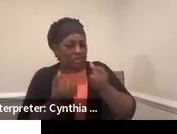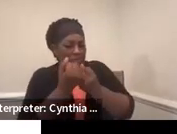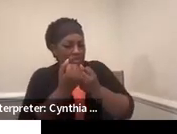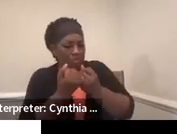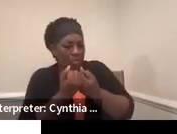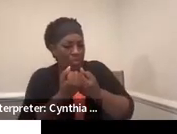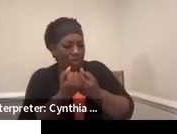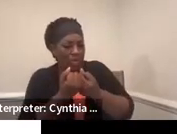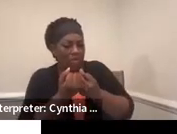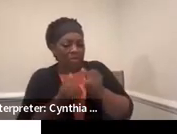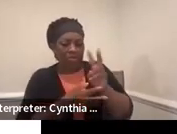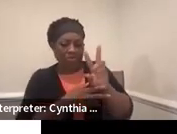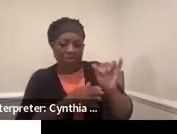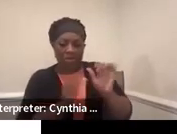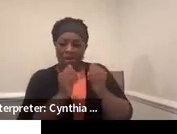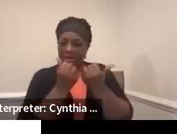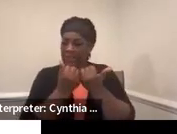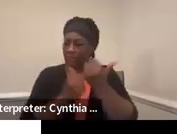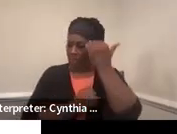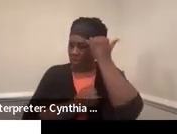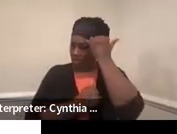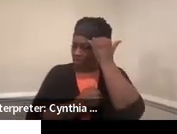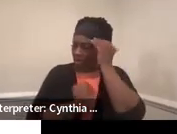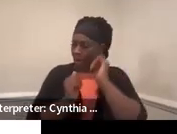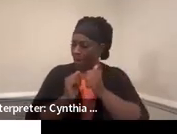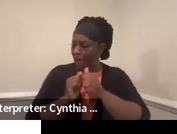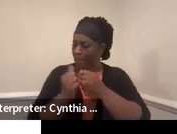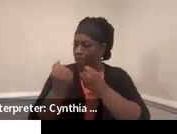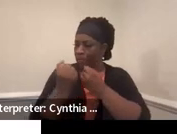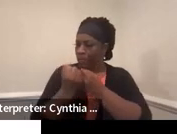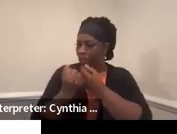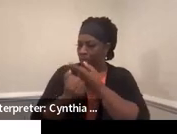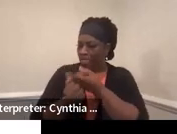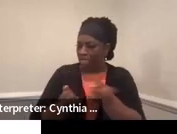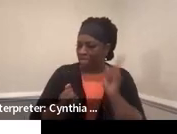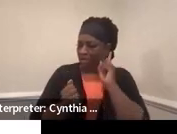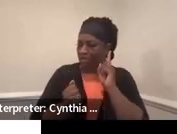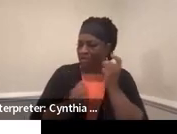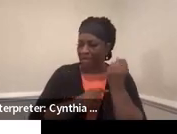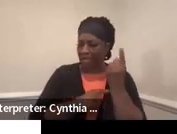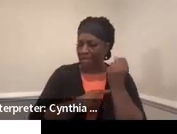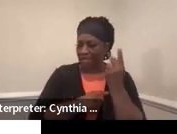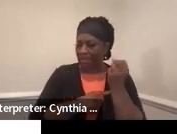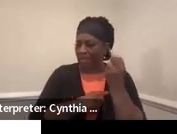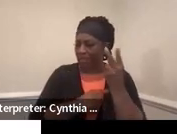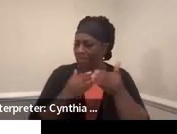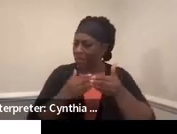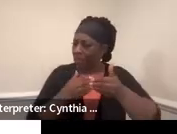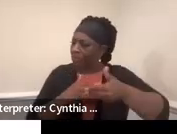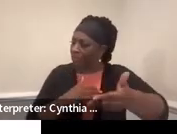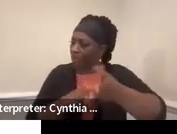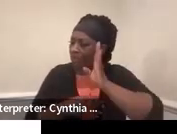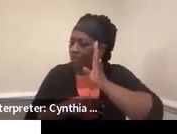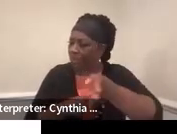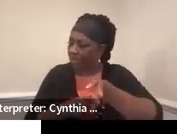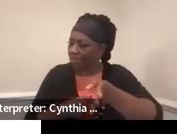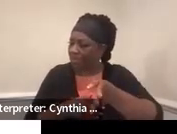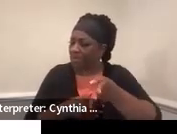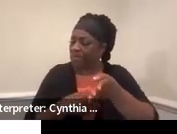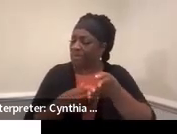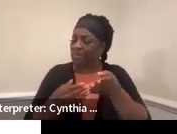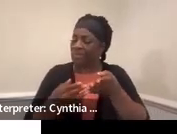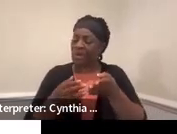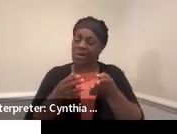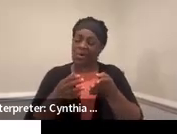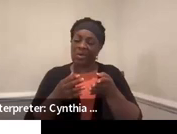the VR agent will know how to support them 11th and 12th going forward as well. So kind of closing that